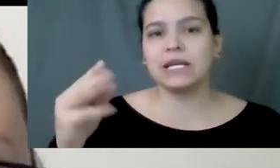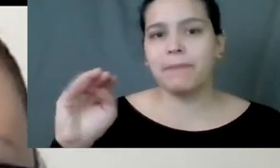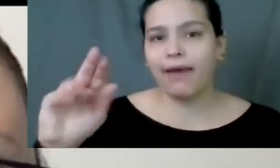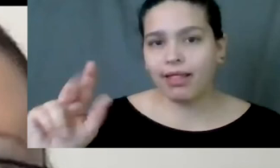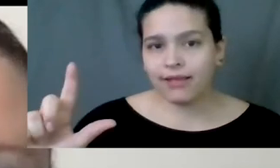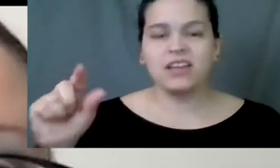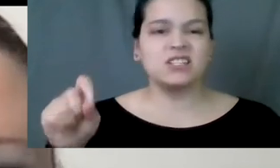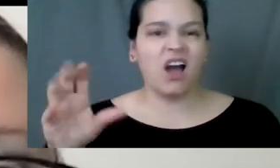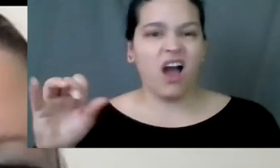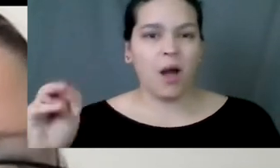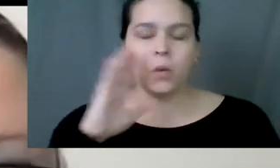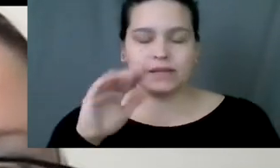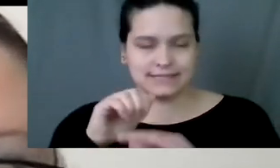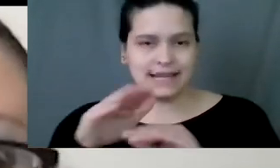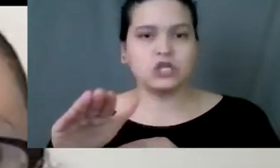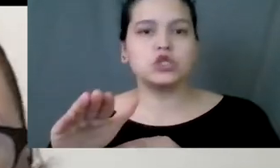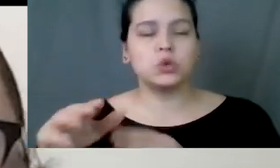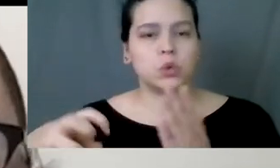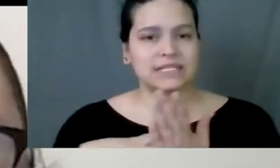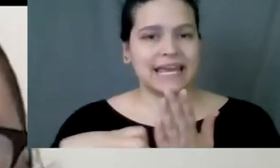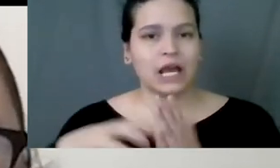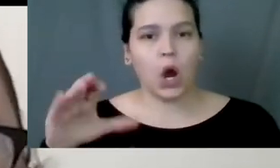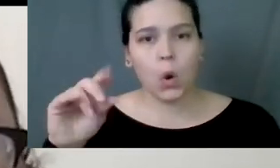will send you the ticket code to get a free ticket.